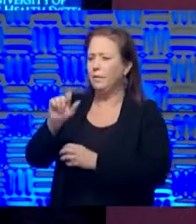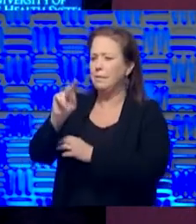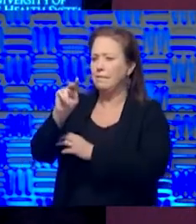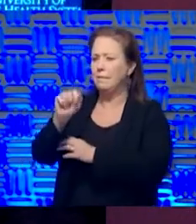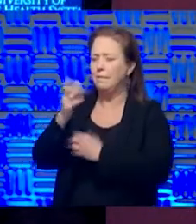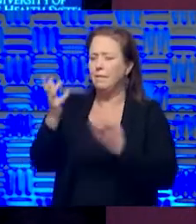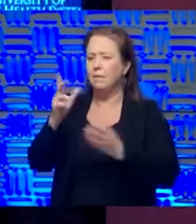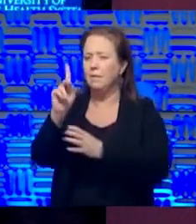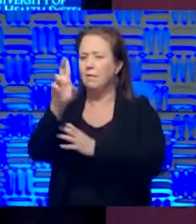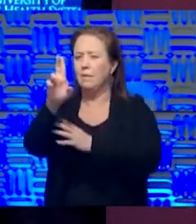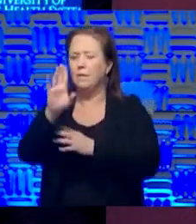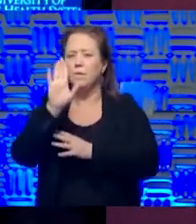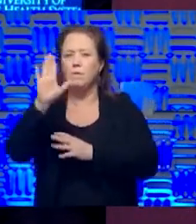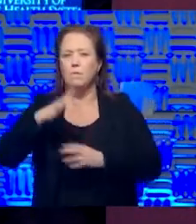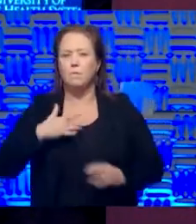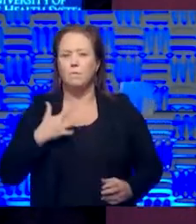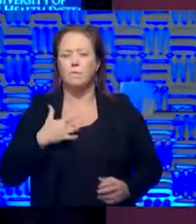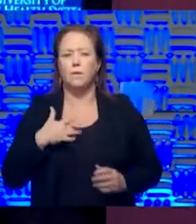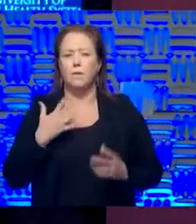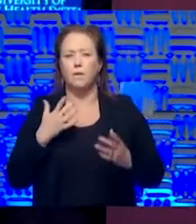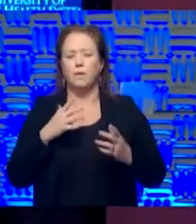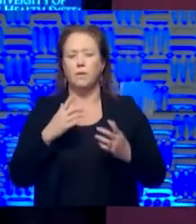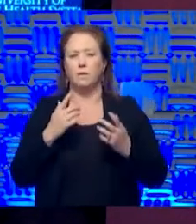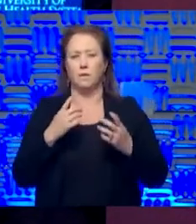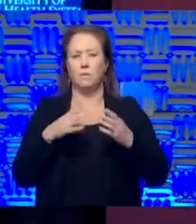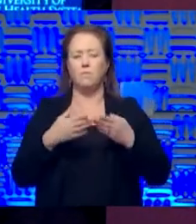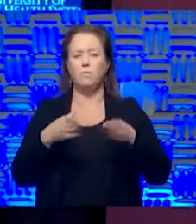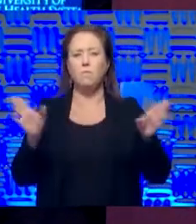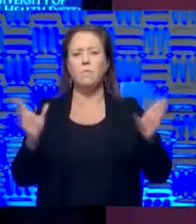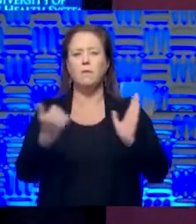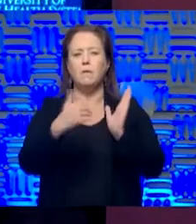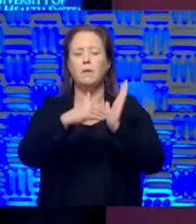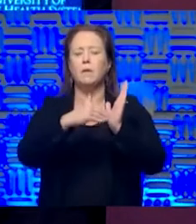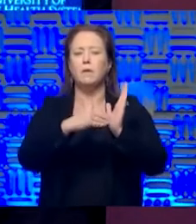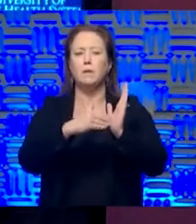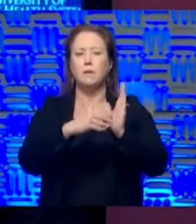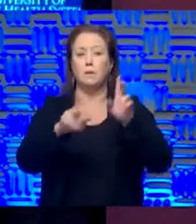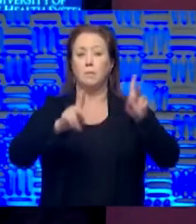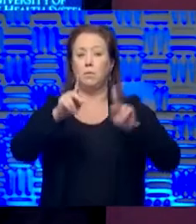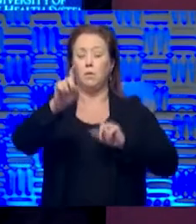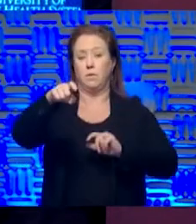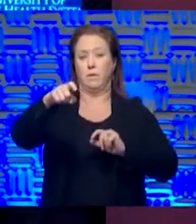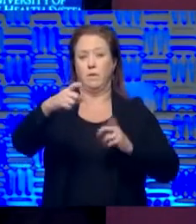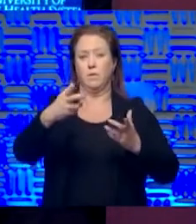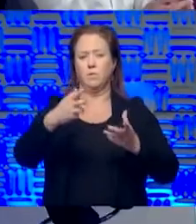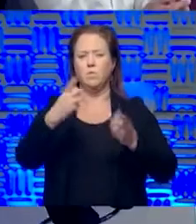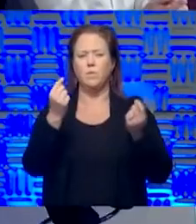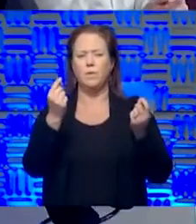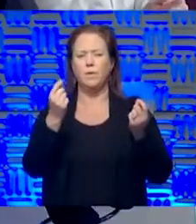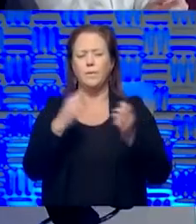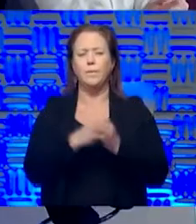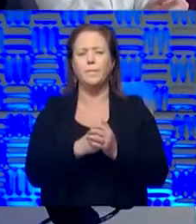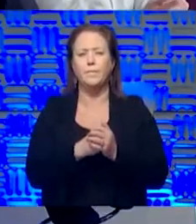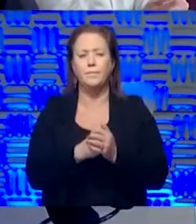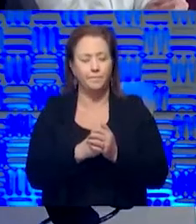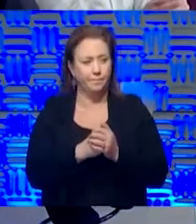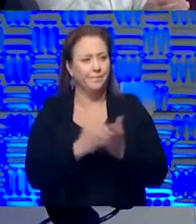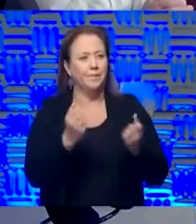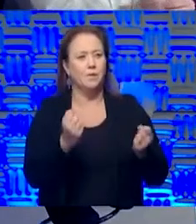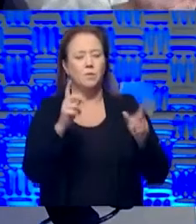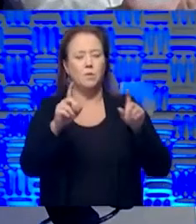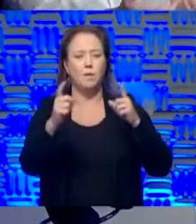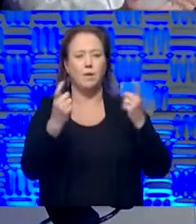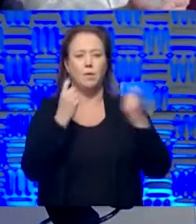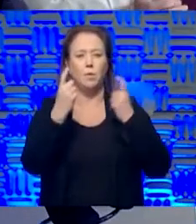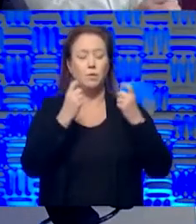KU today? And, and what's your sense about this question of reopening and, and what do people need to do? What do, what do we need to do? Yeah. many questions.